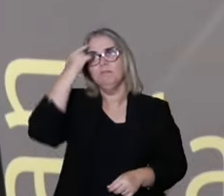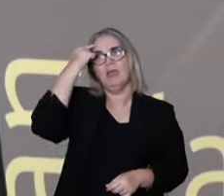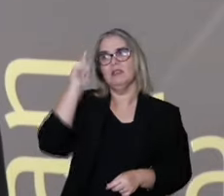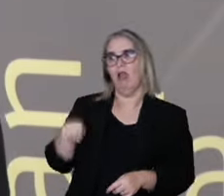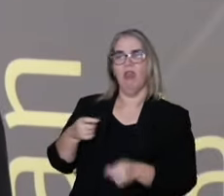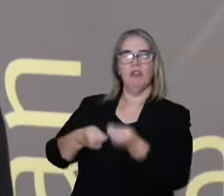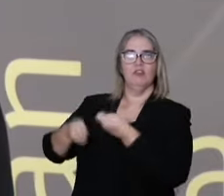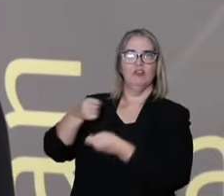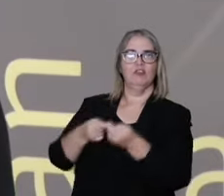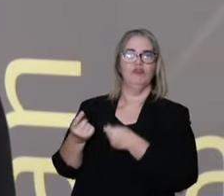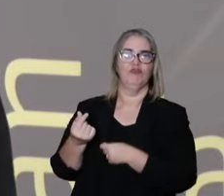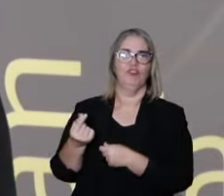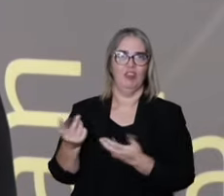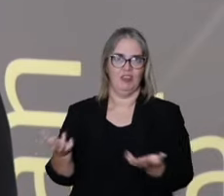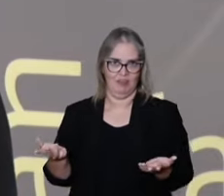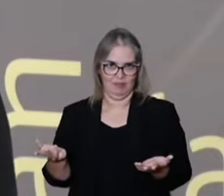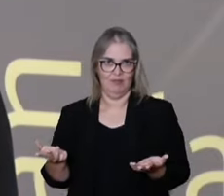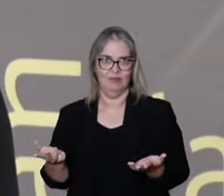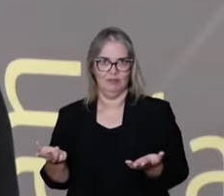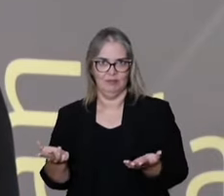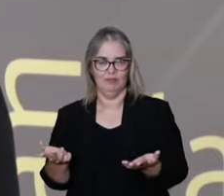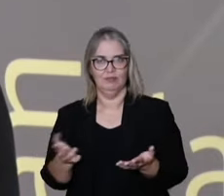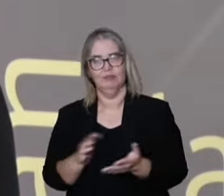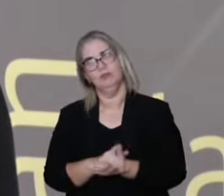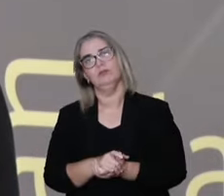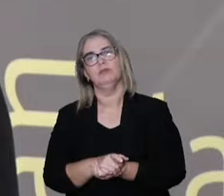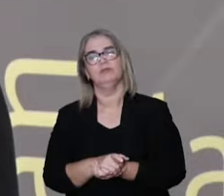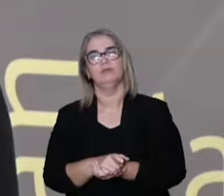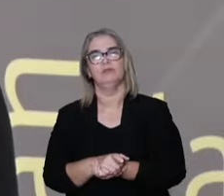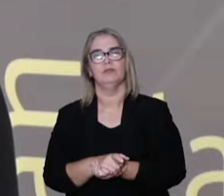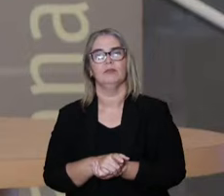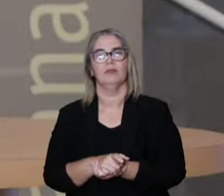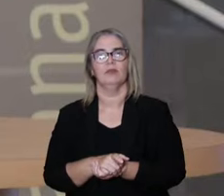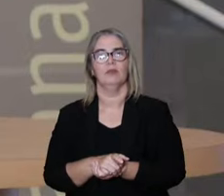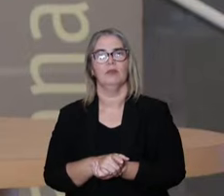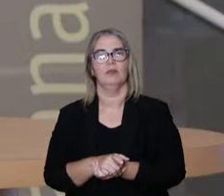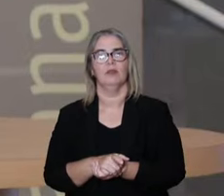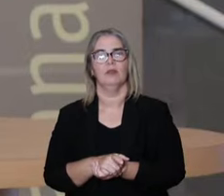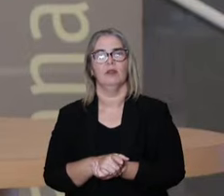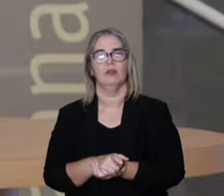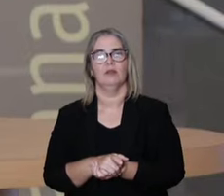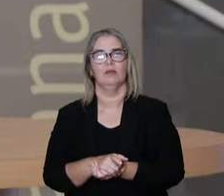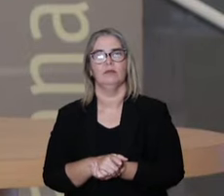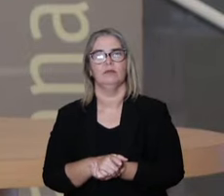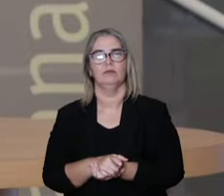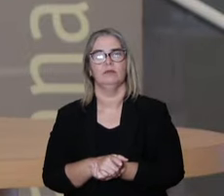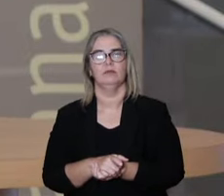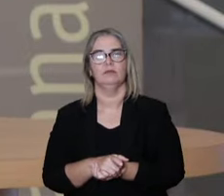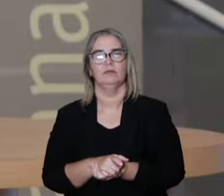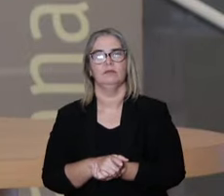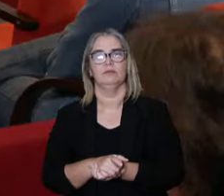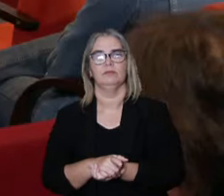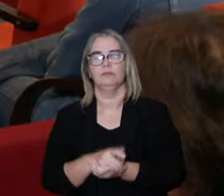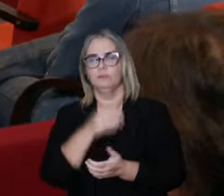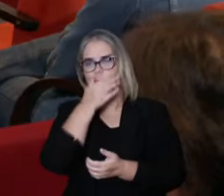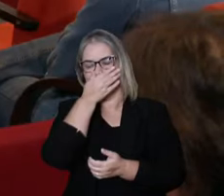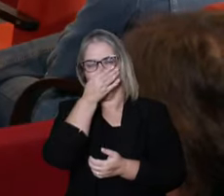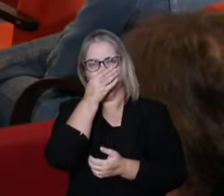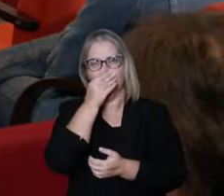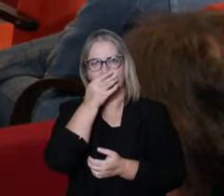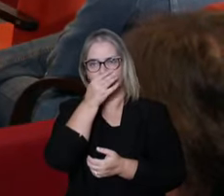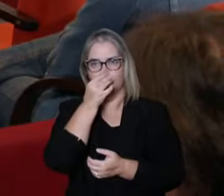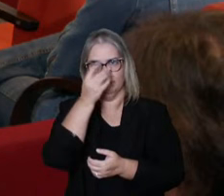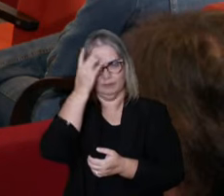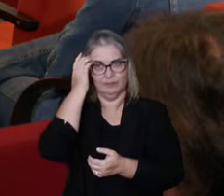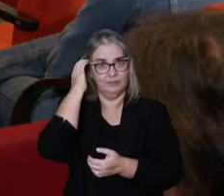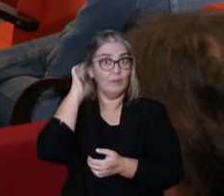countries that transform health in a product. So this is something that we really have to avoid